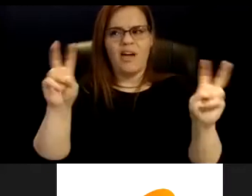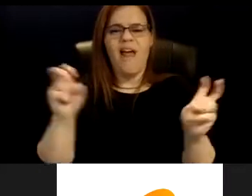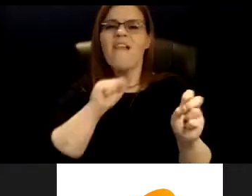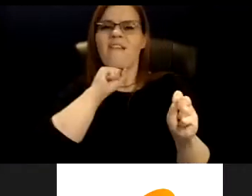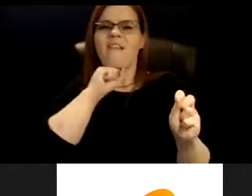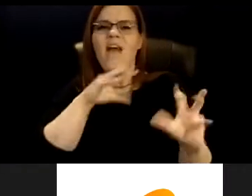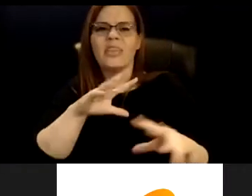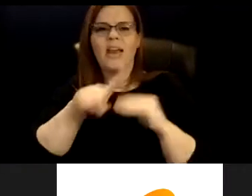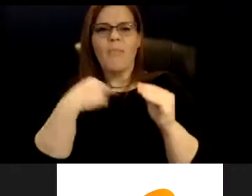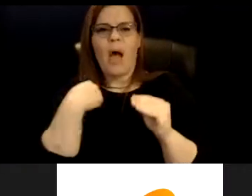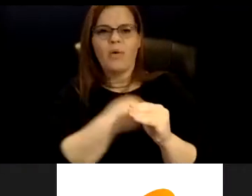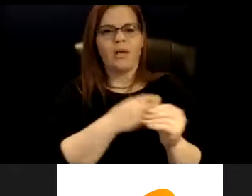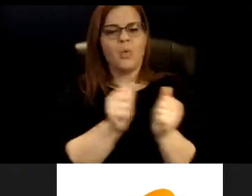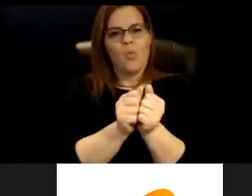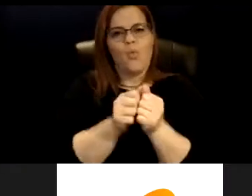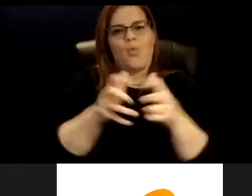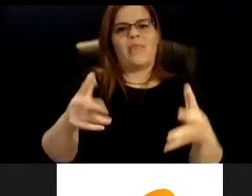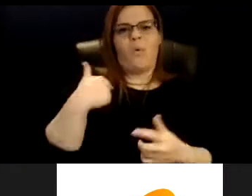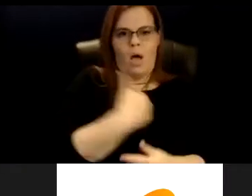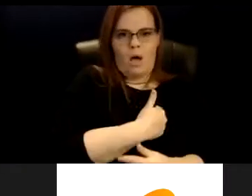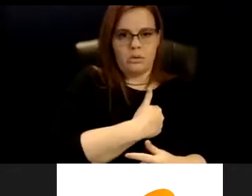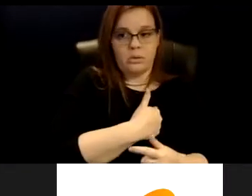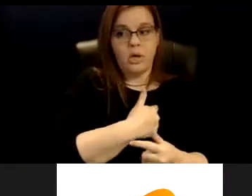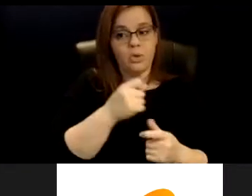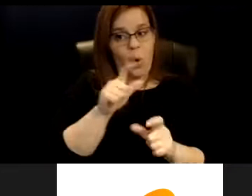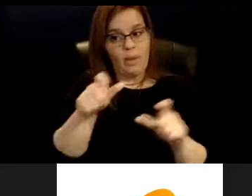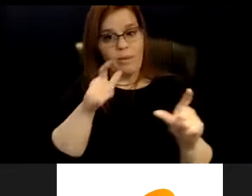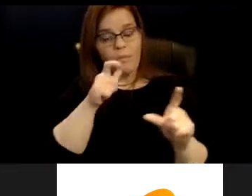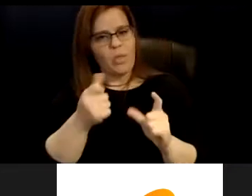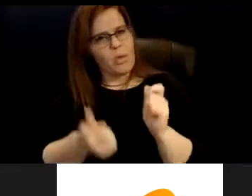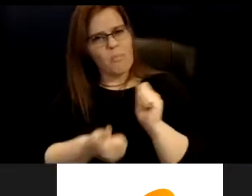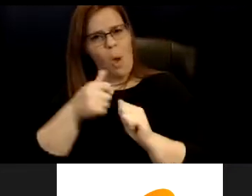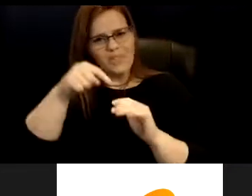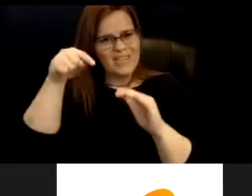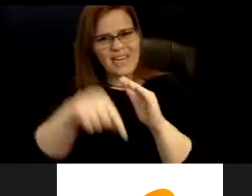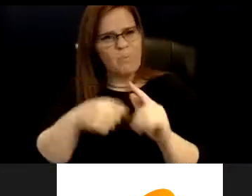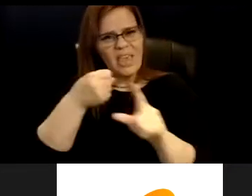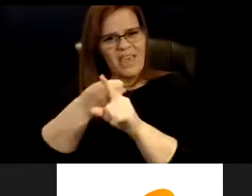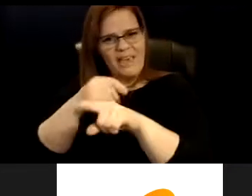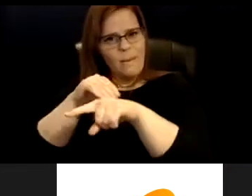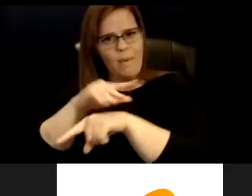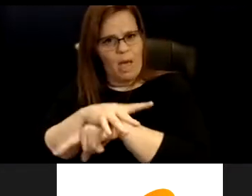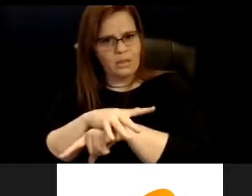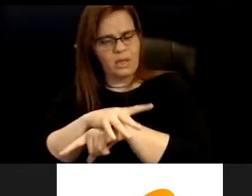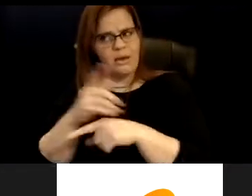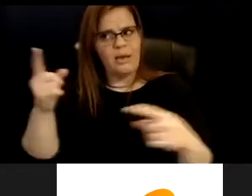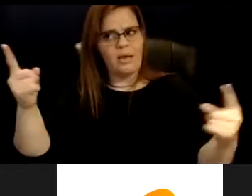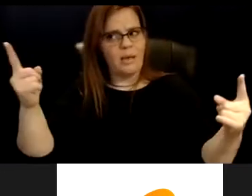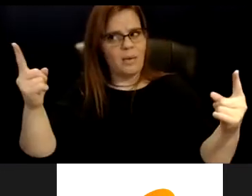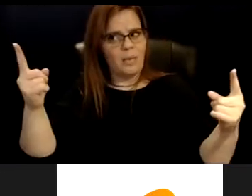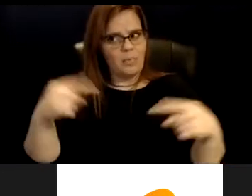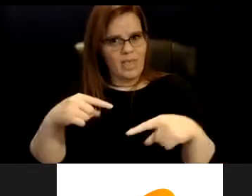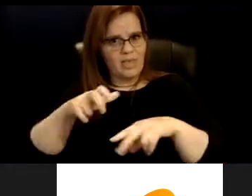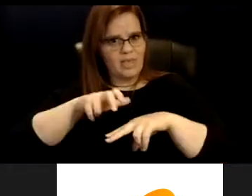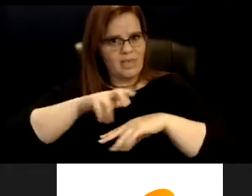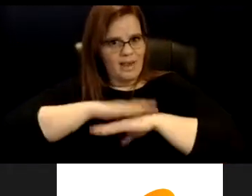have the people who are most deeply impacted be at the table, not when they're asked to